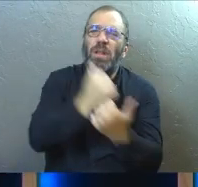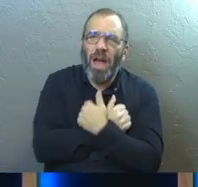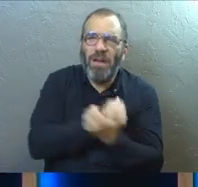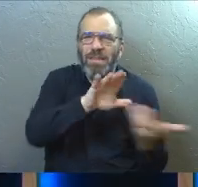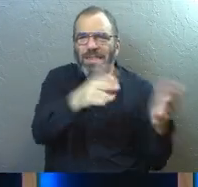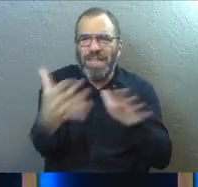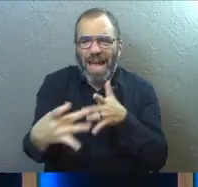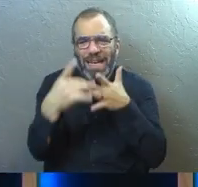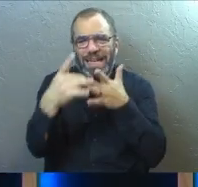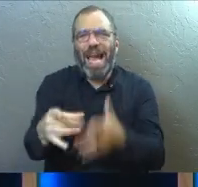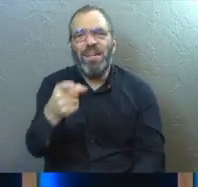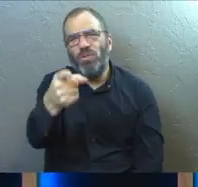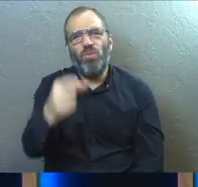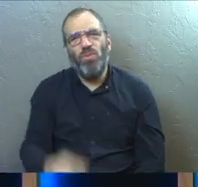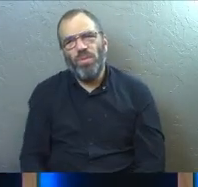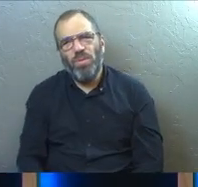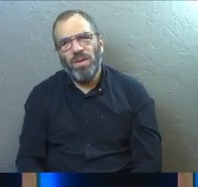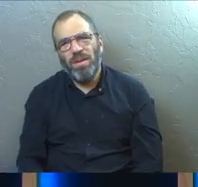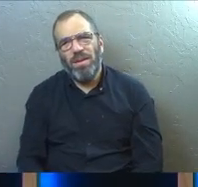wants to guide you.